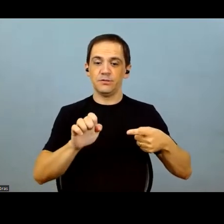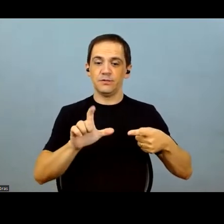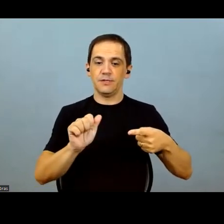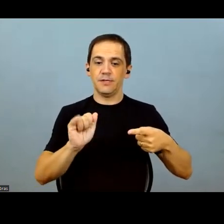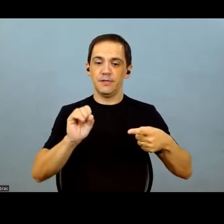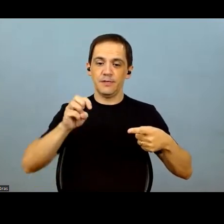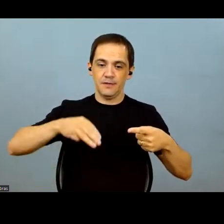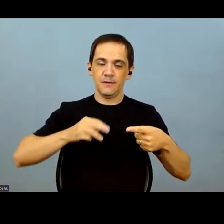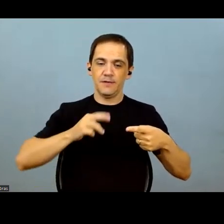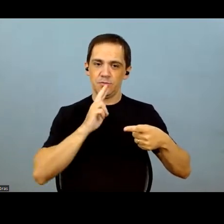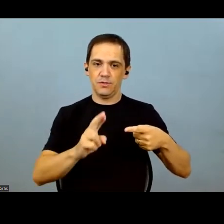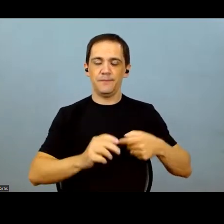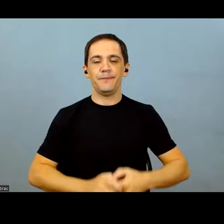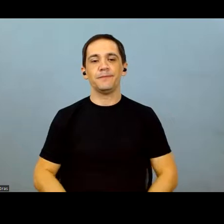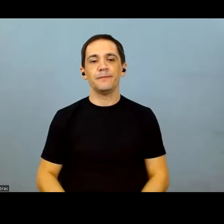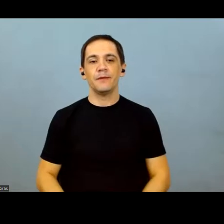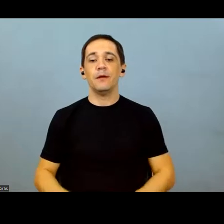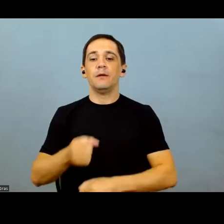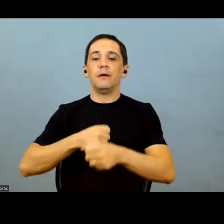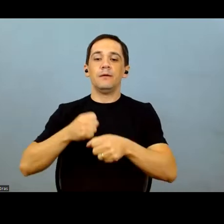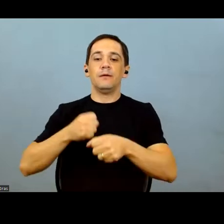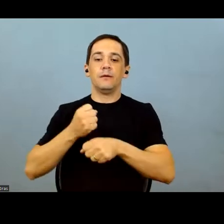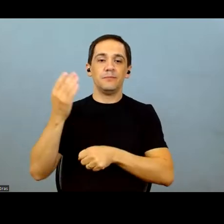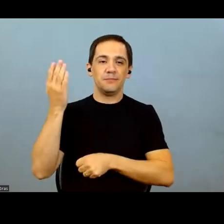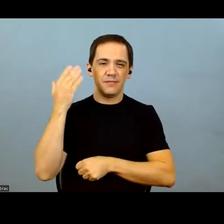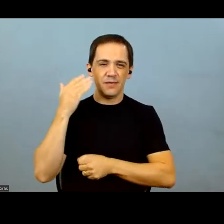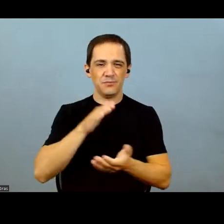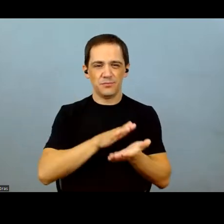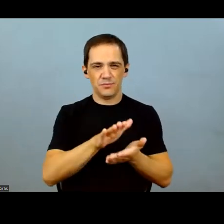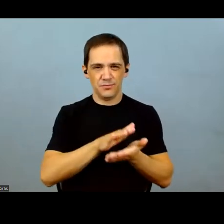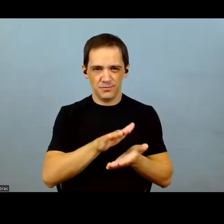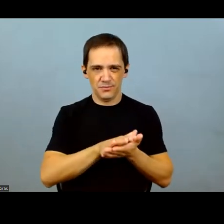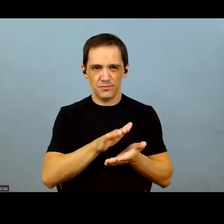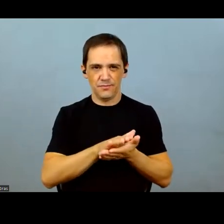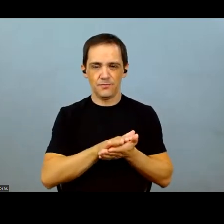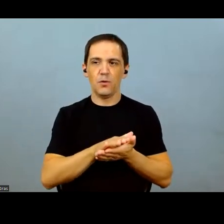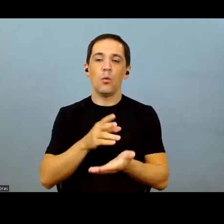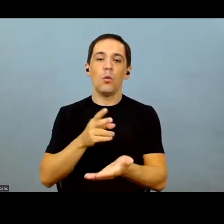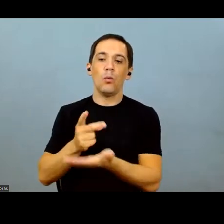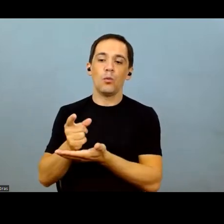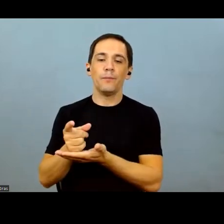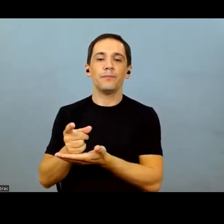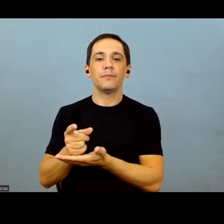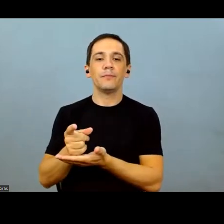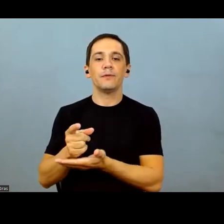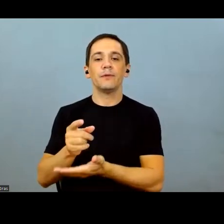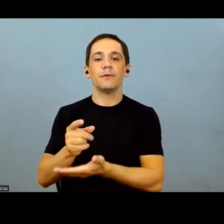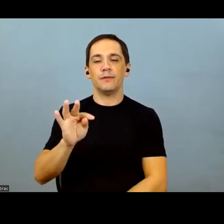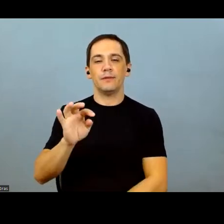answering. Well, thank you very much, Palhares. About the volumes, we acquired Terra Santa